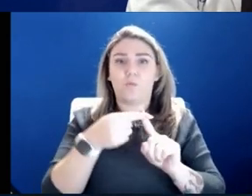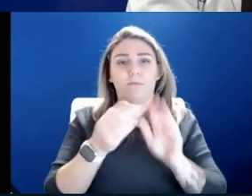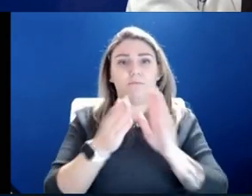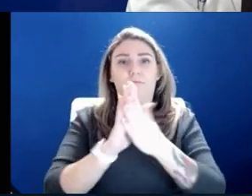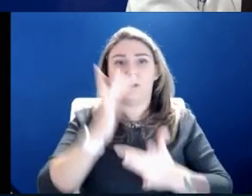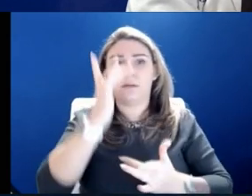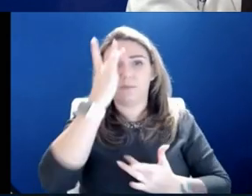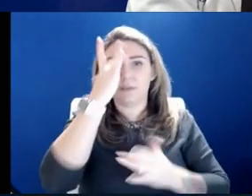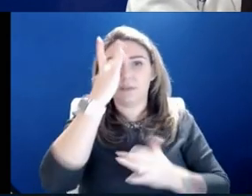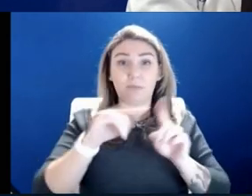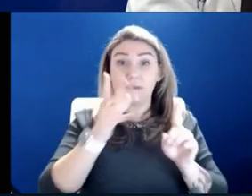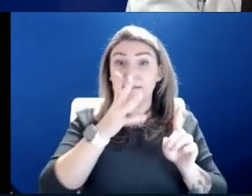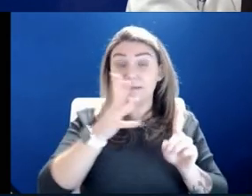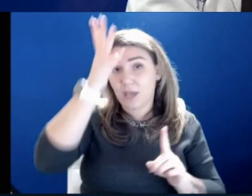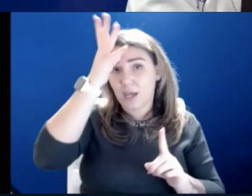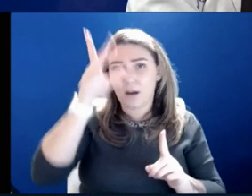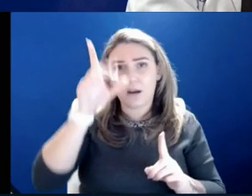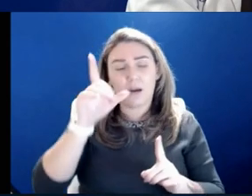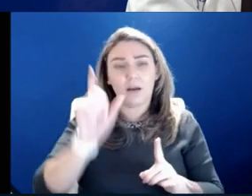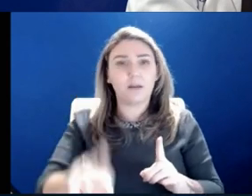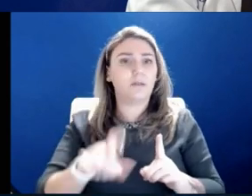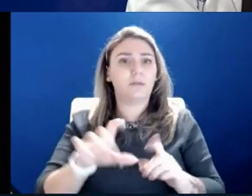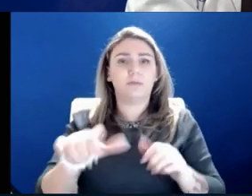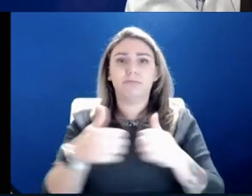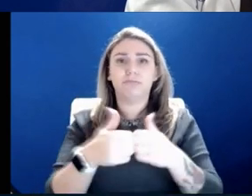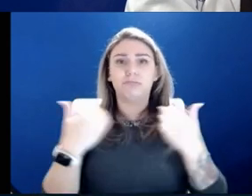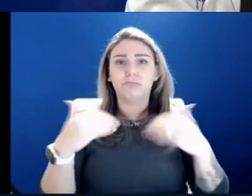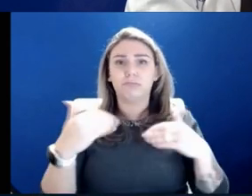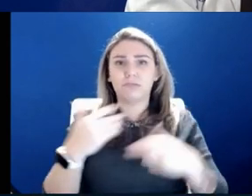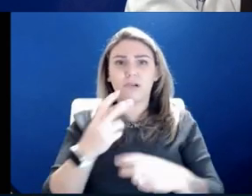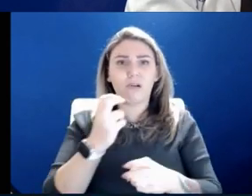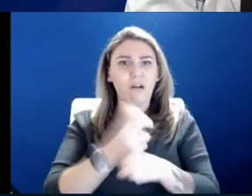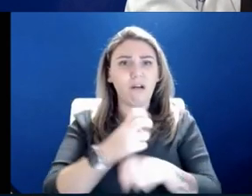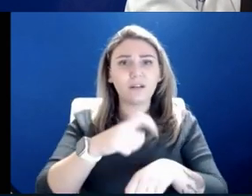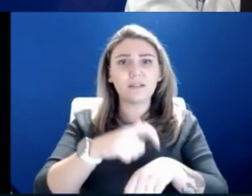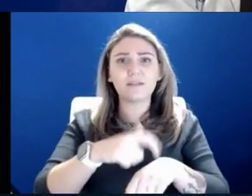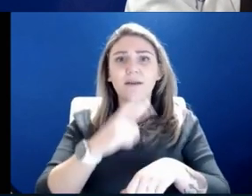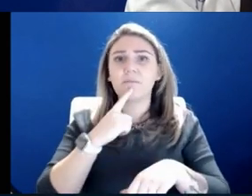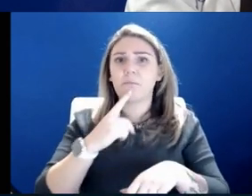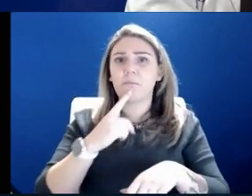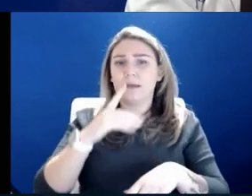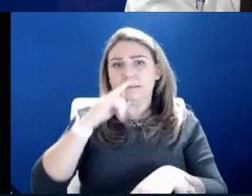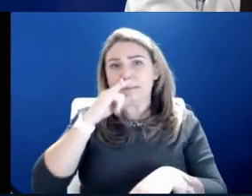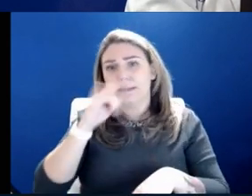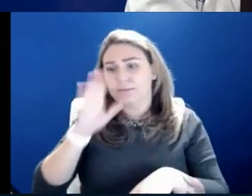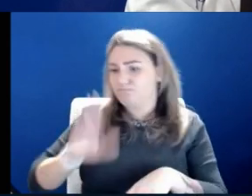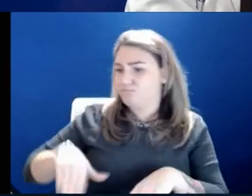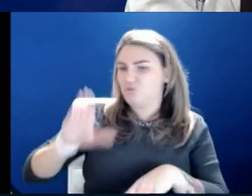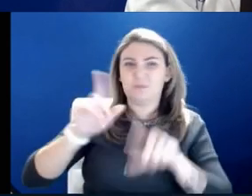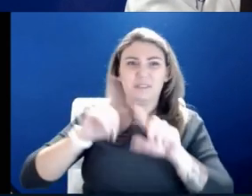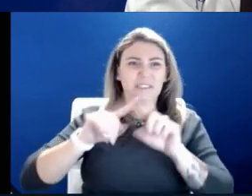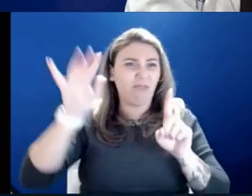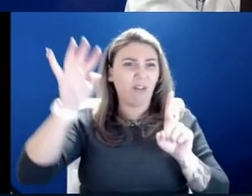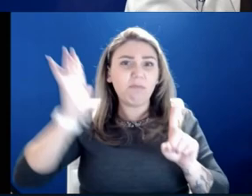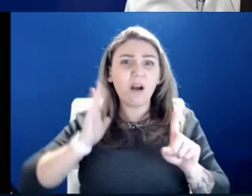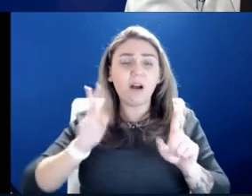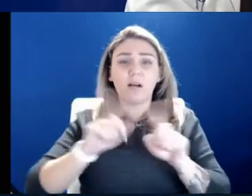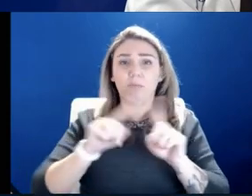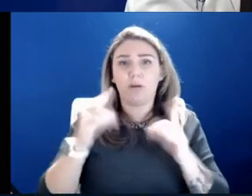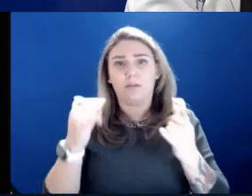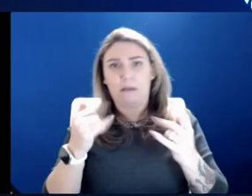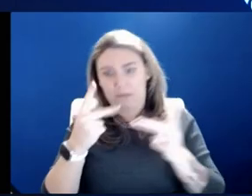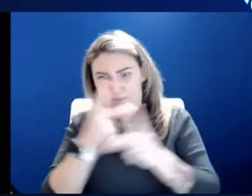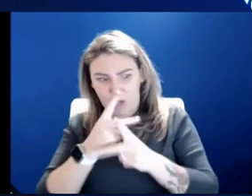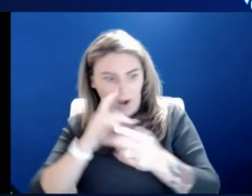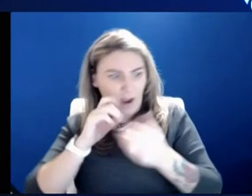parent, this has had to be the hardest of times. mean, my kids grew up at a much different time. And now either you're trying to figure out how to school when they can't get to